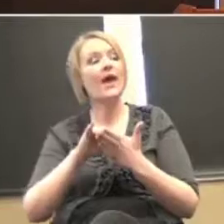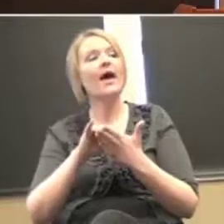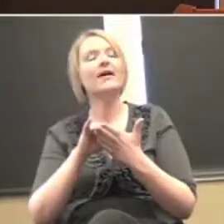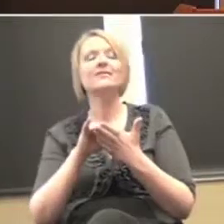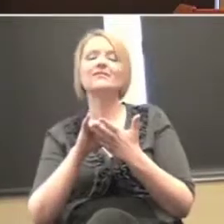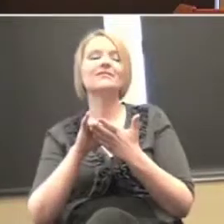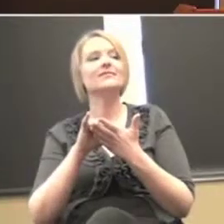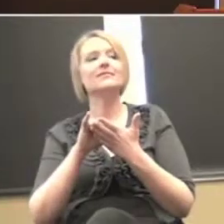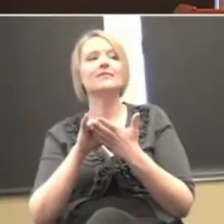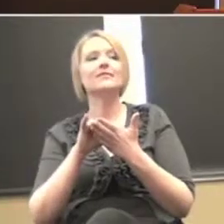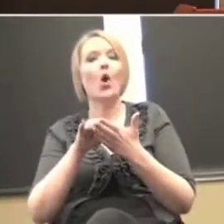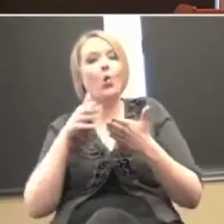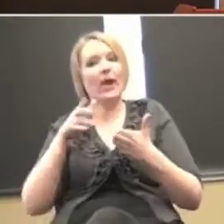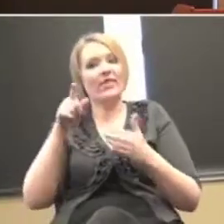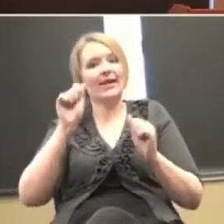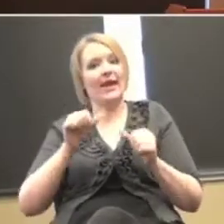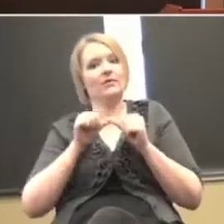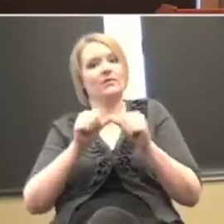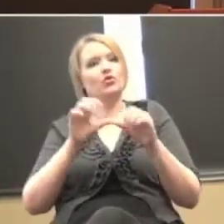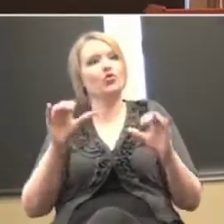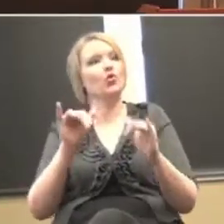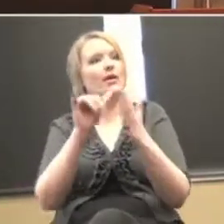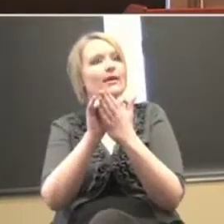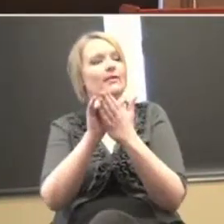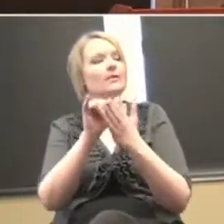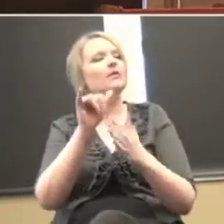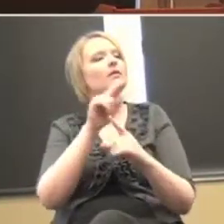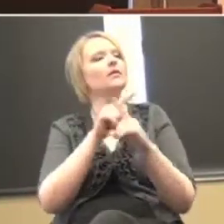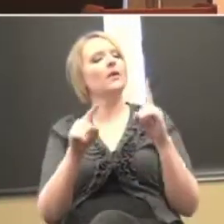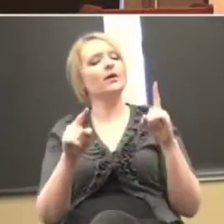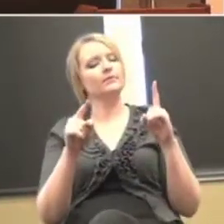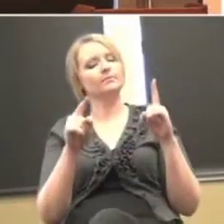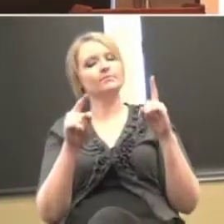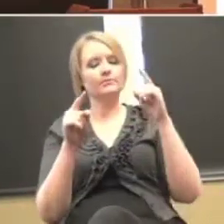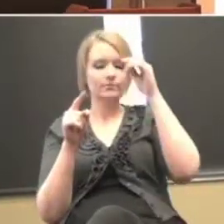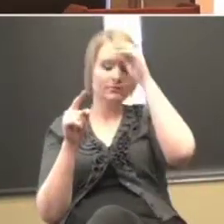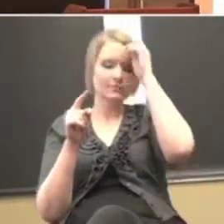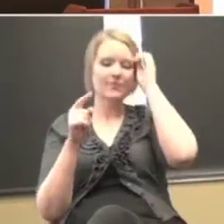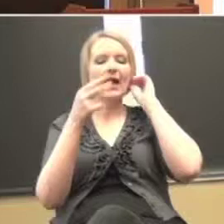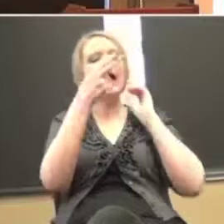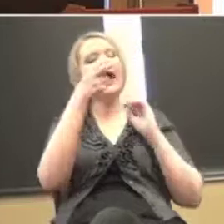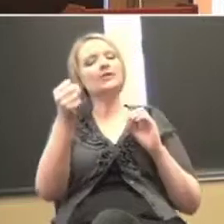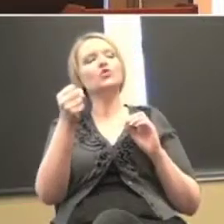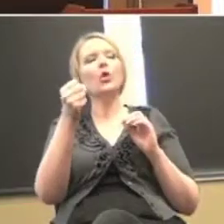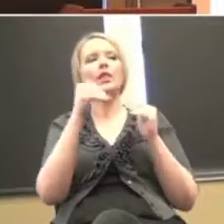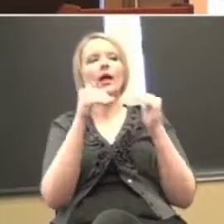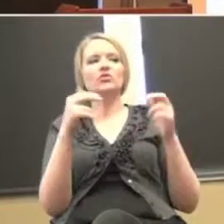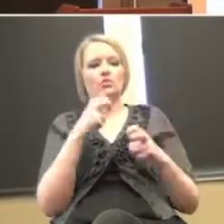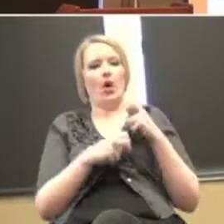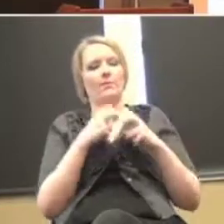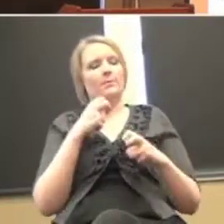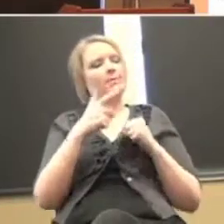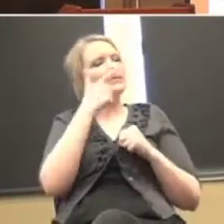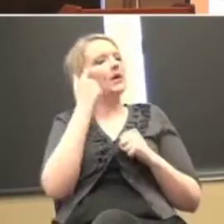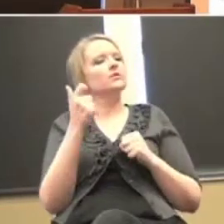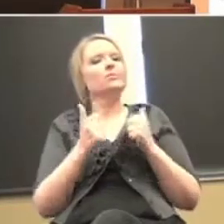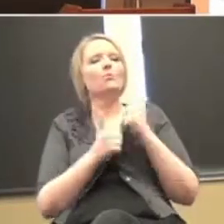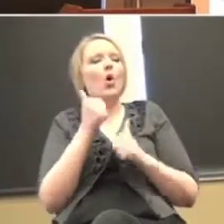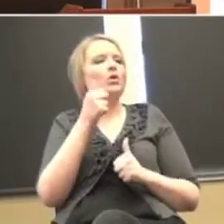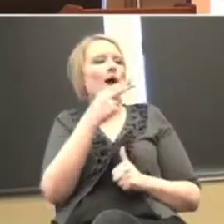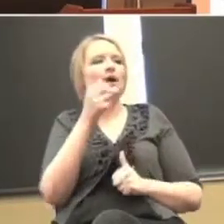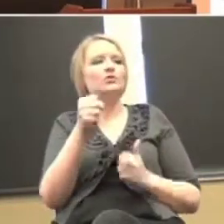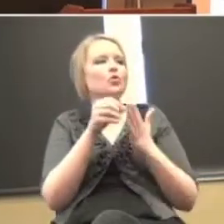sustain that. But usually schools get in trouble if they say they leave it to the student especially at the high school level because dignity wise kids won't ask for anything.